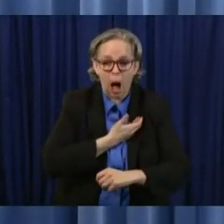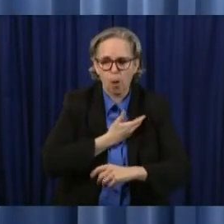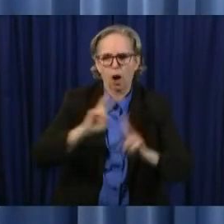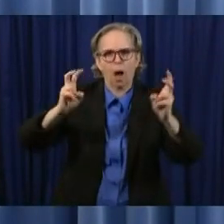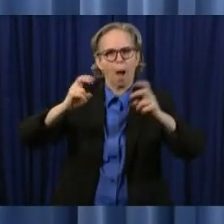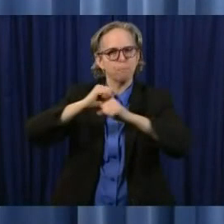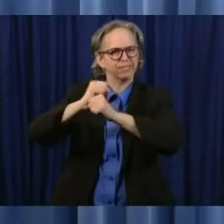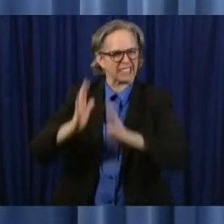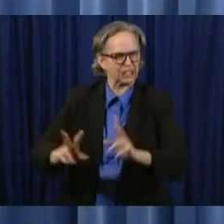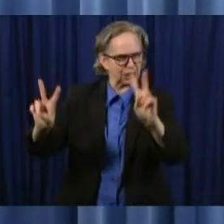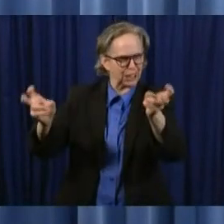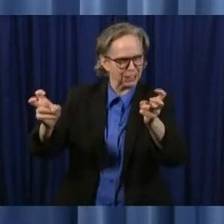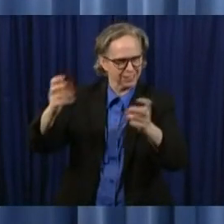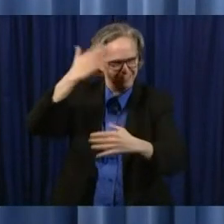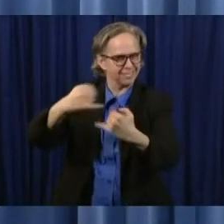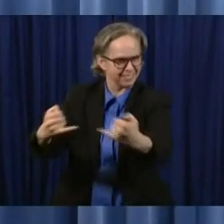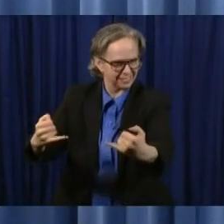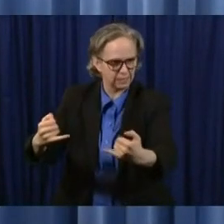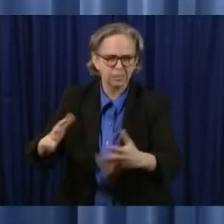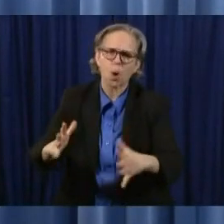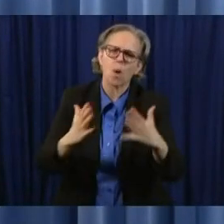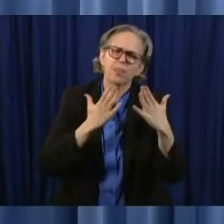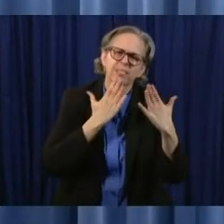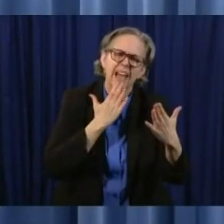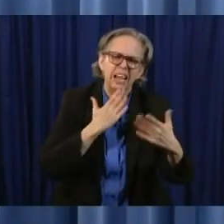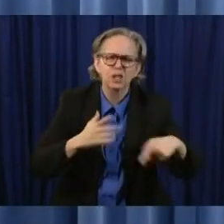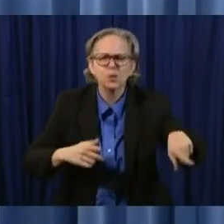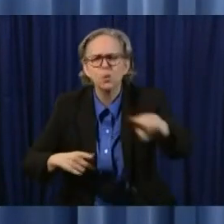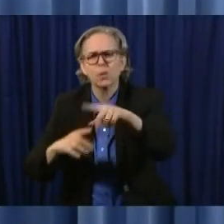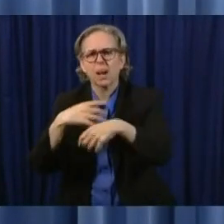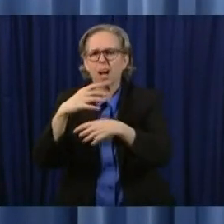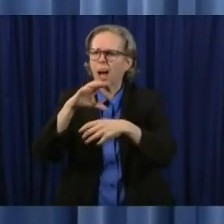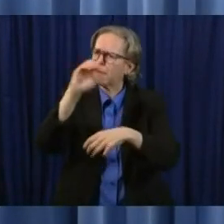that are making the PPE in the state of Ohio